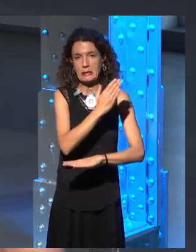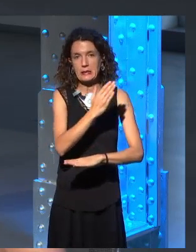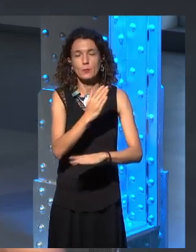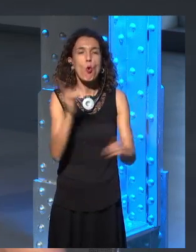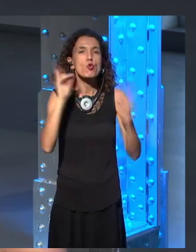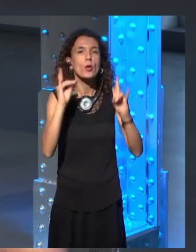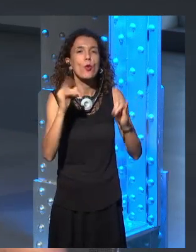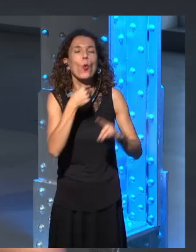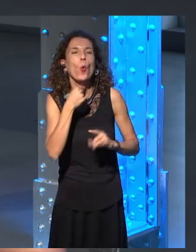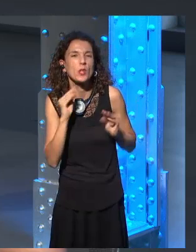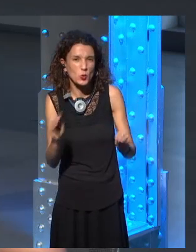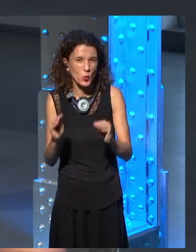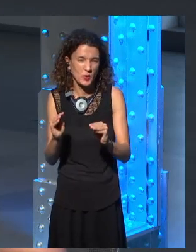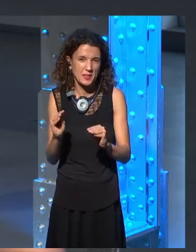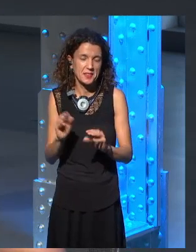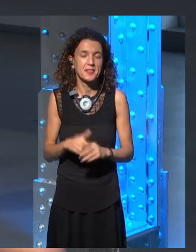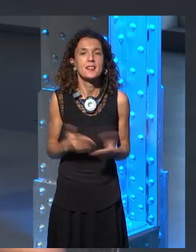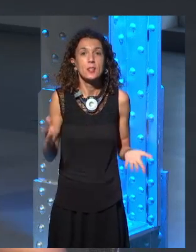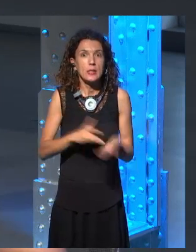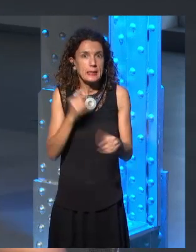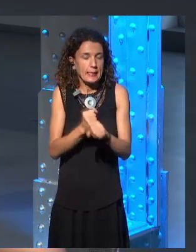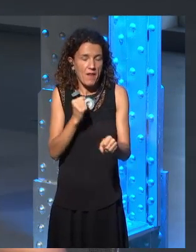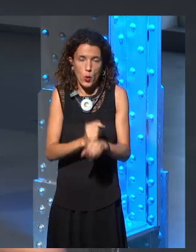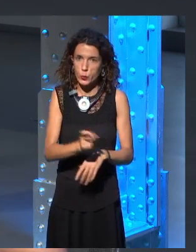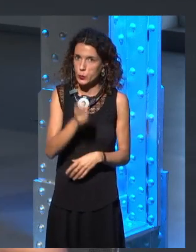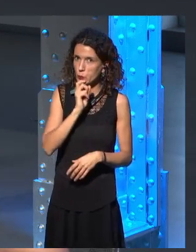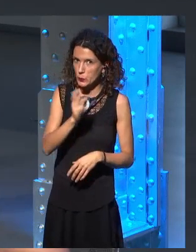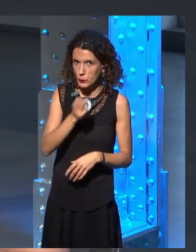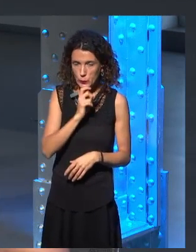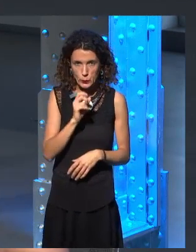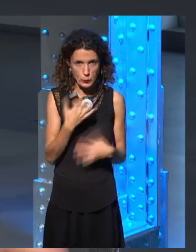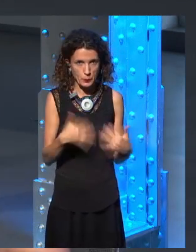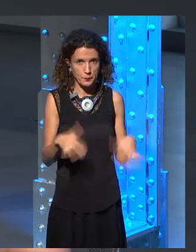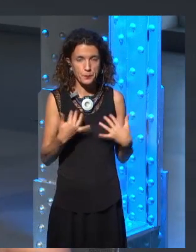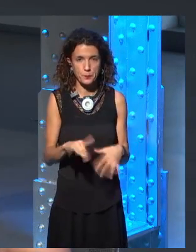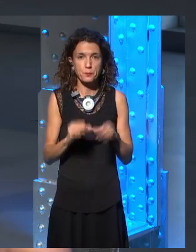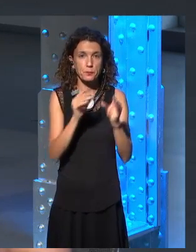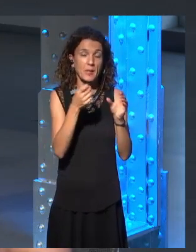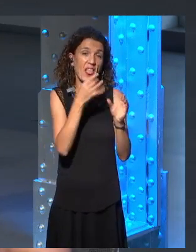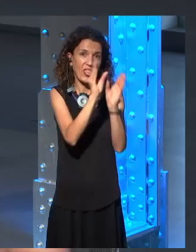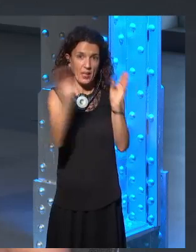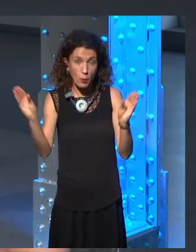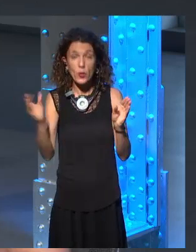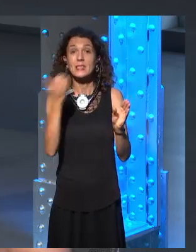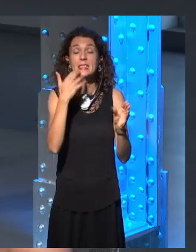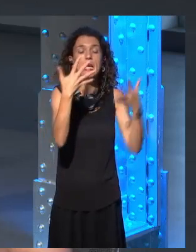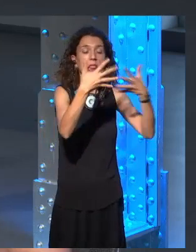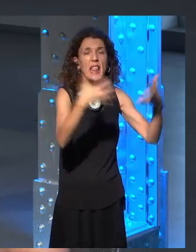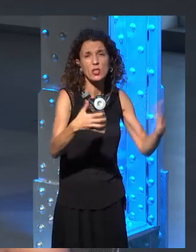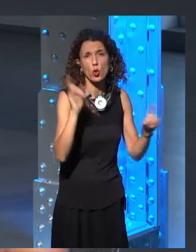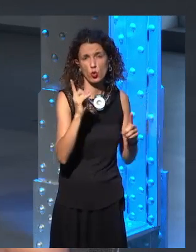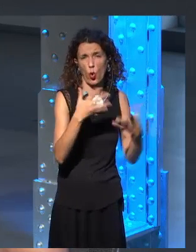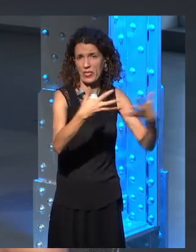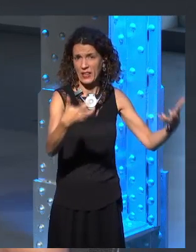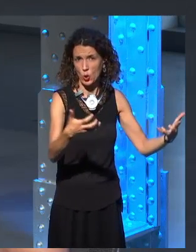complicated book. We need, with, if it had just been straight up text, the deadline